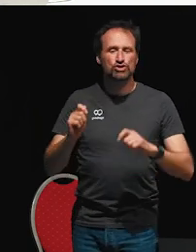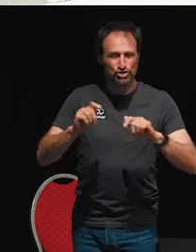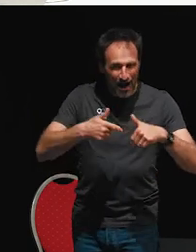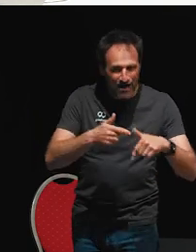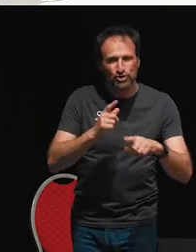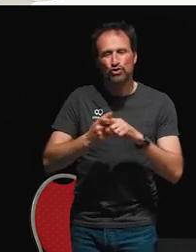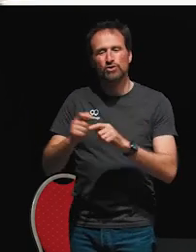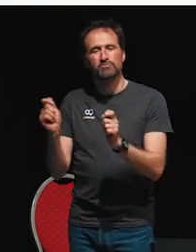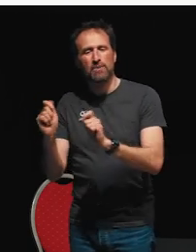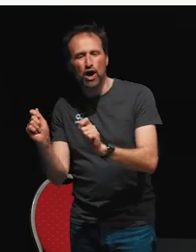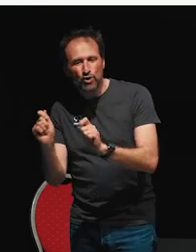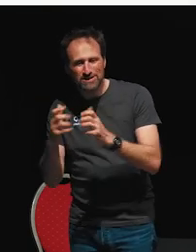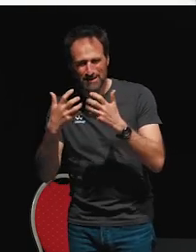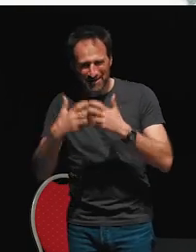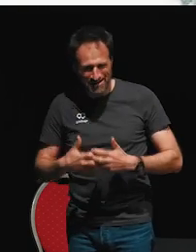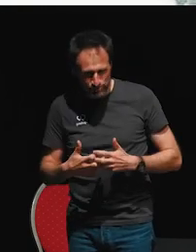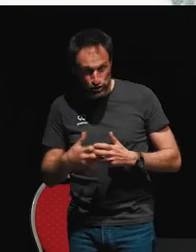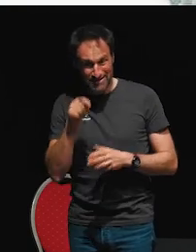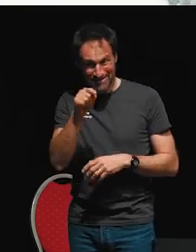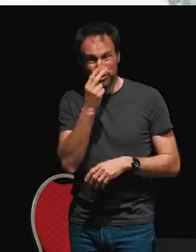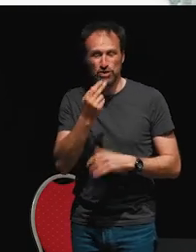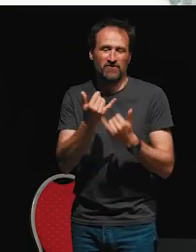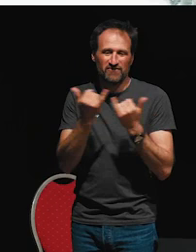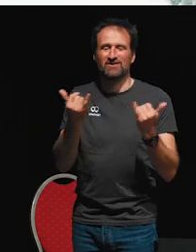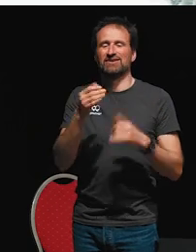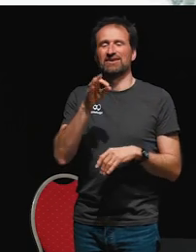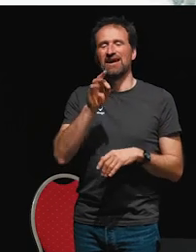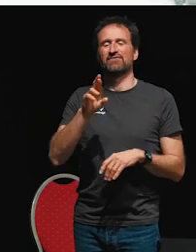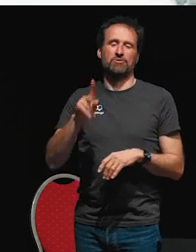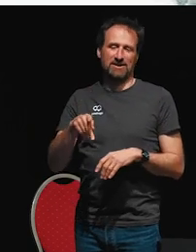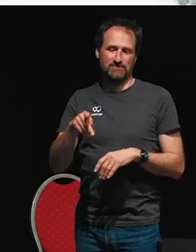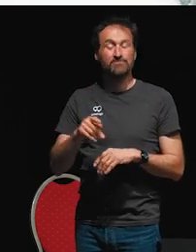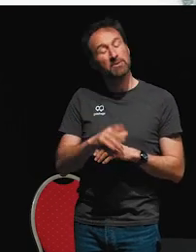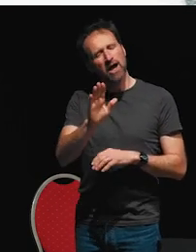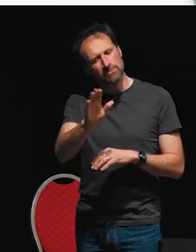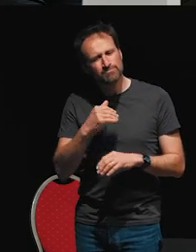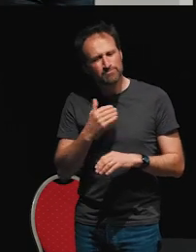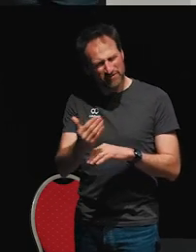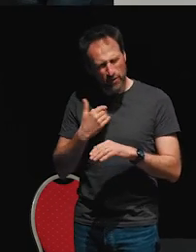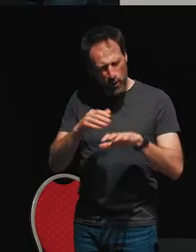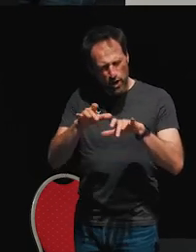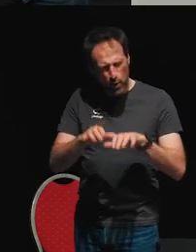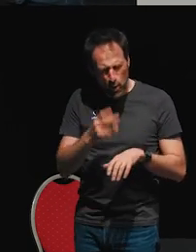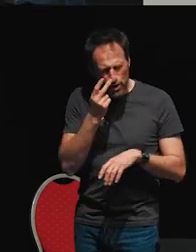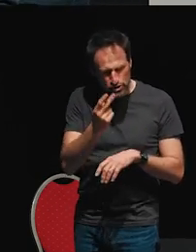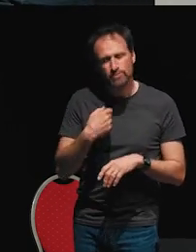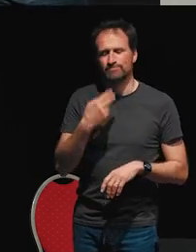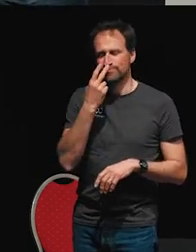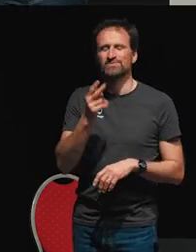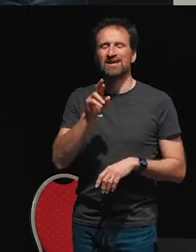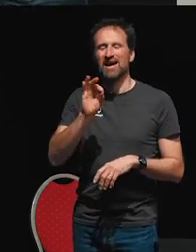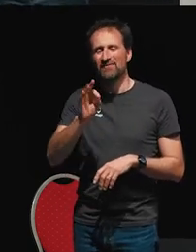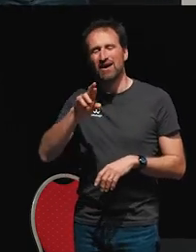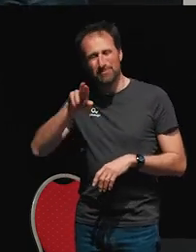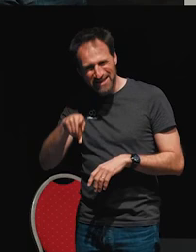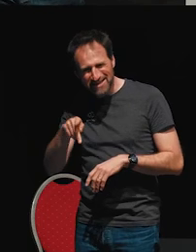here and how they're built in FRP. Now before we look at the code, let's talk about the two main building blocks of FRP, which are